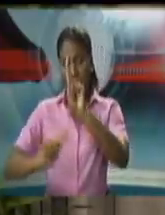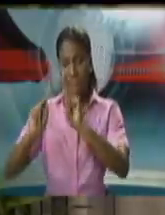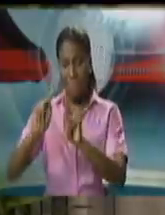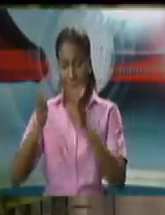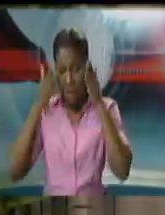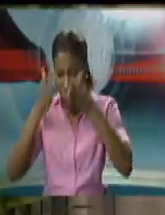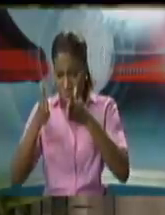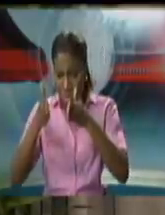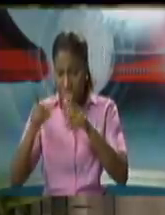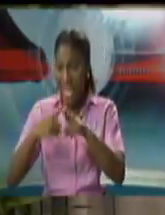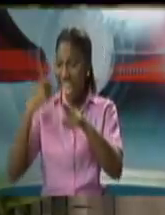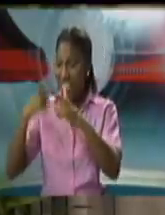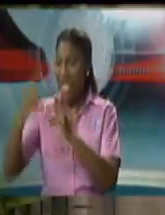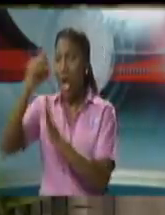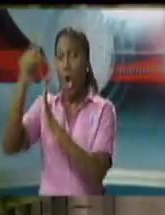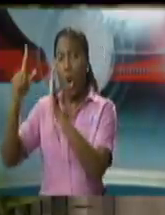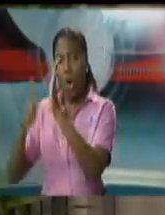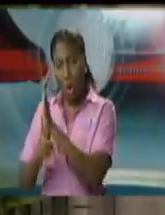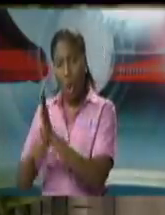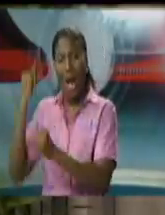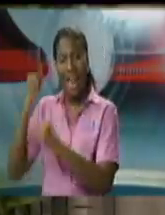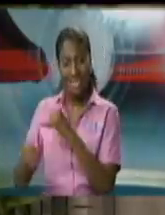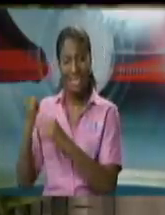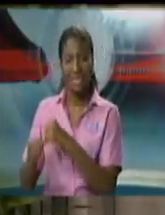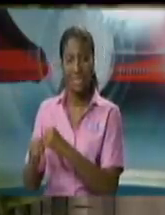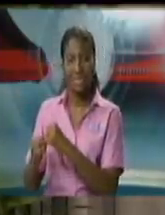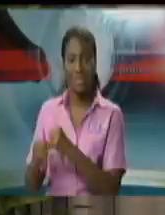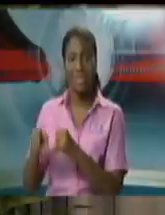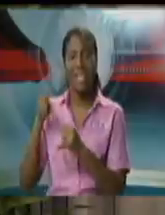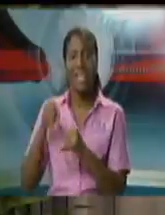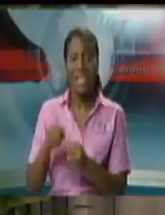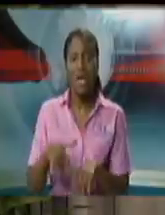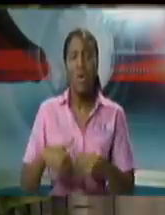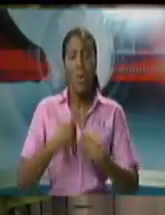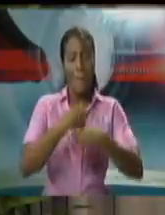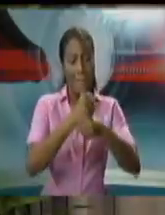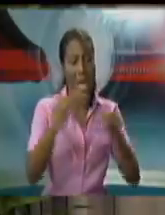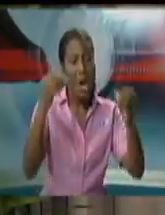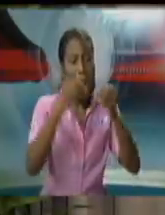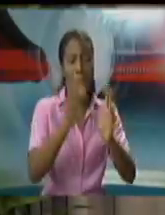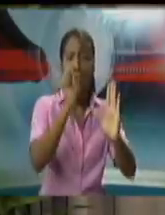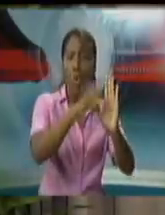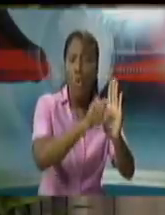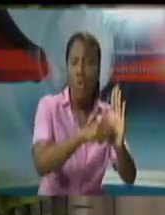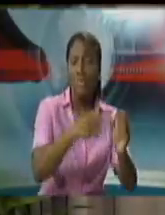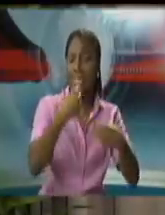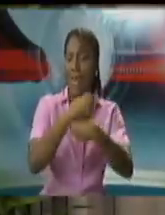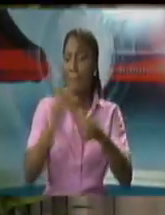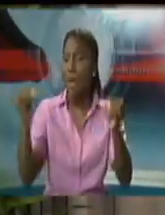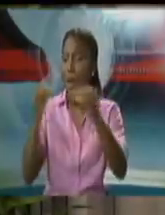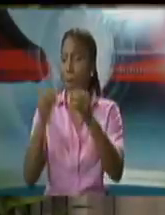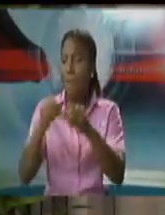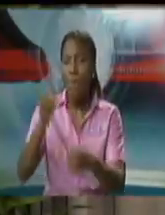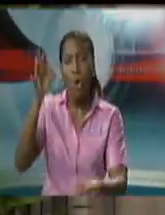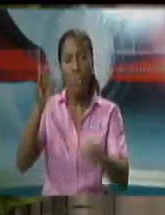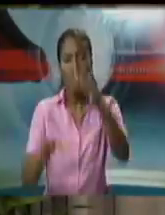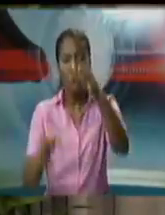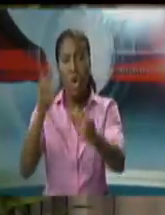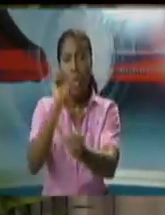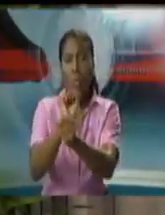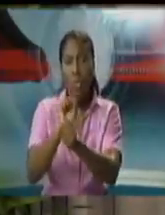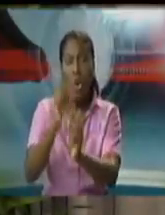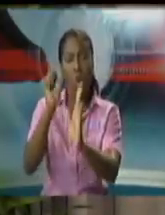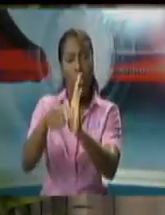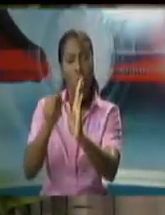It's with that in mind that we expanded the number of courts, expanded the number of judiciary officers, the number of